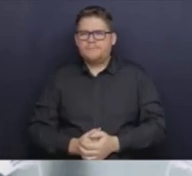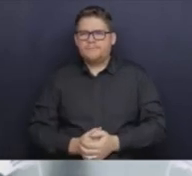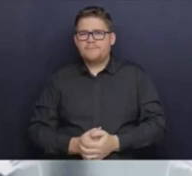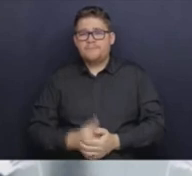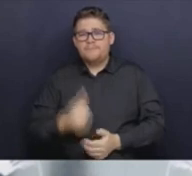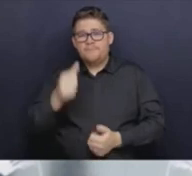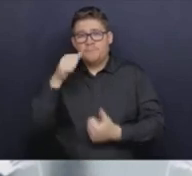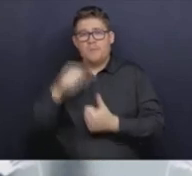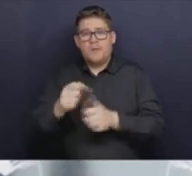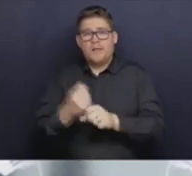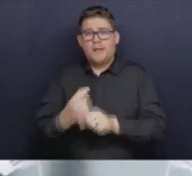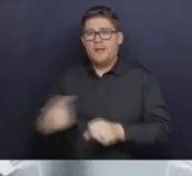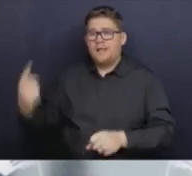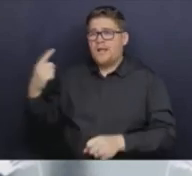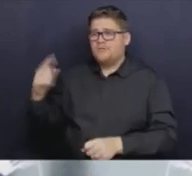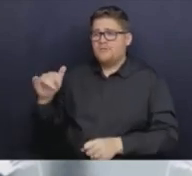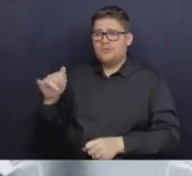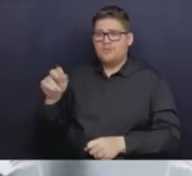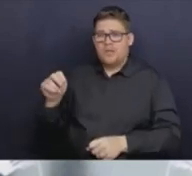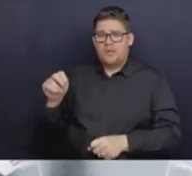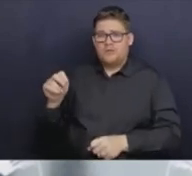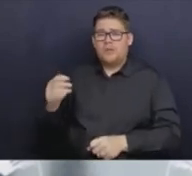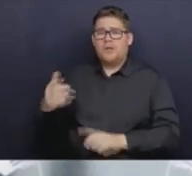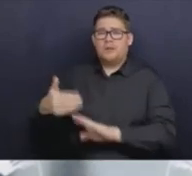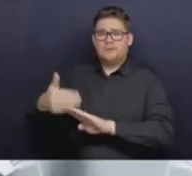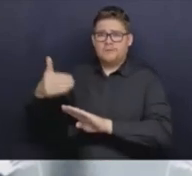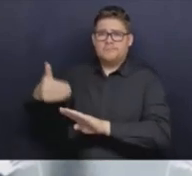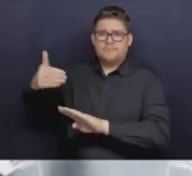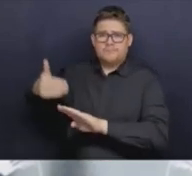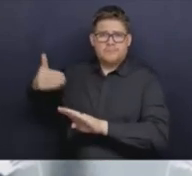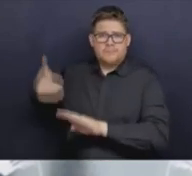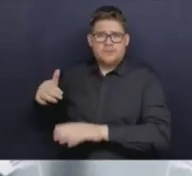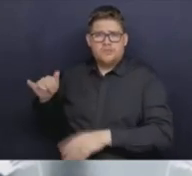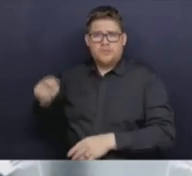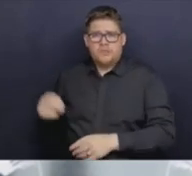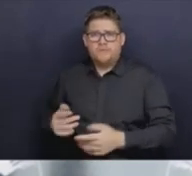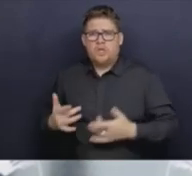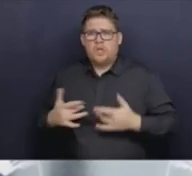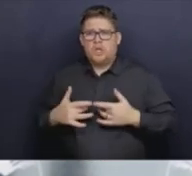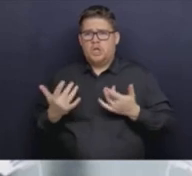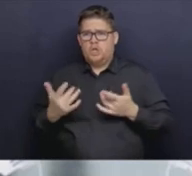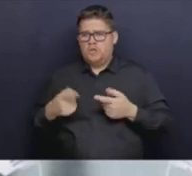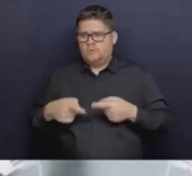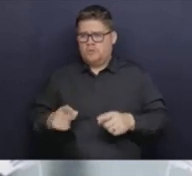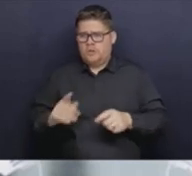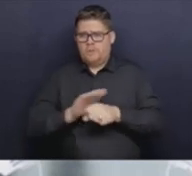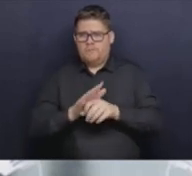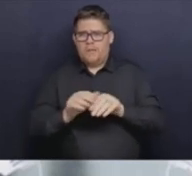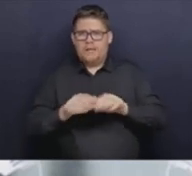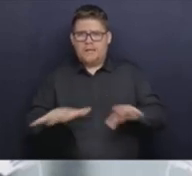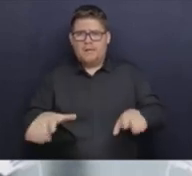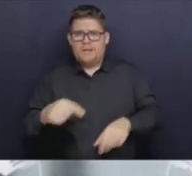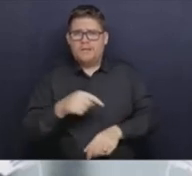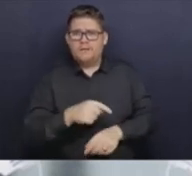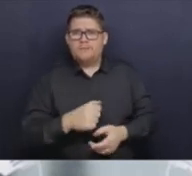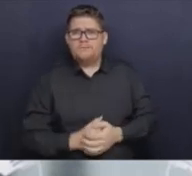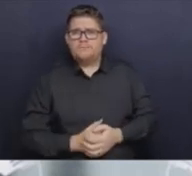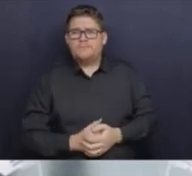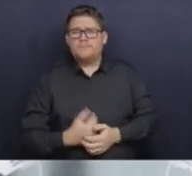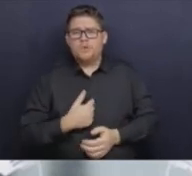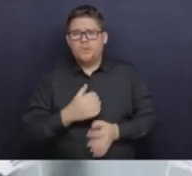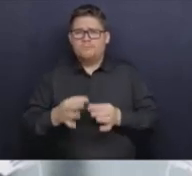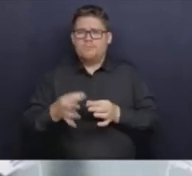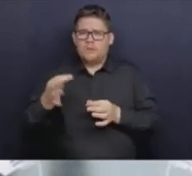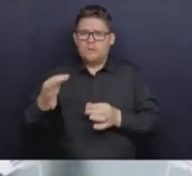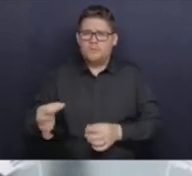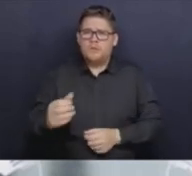at previous times, early in the pandemic particularly, we delayed non-urgent scheduled